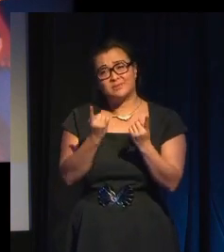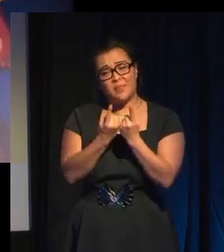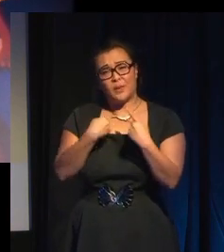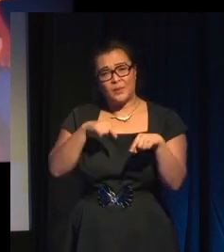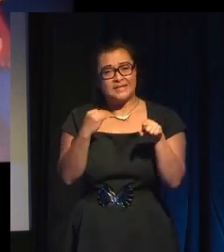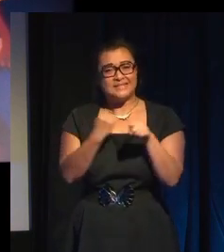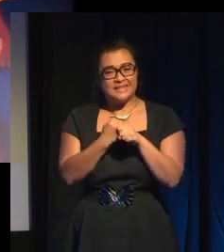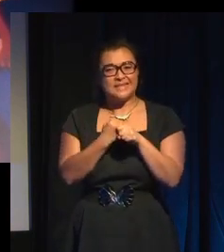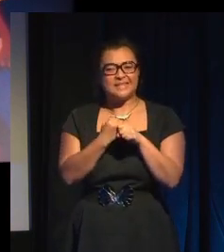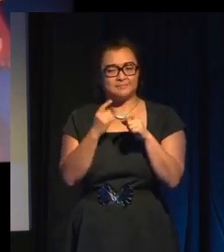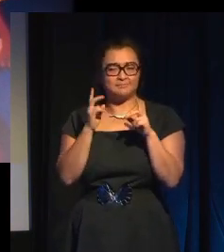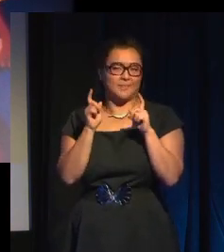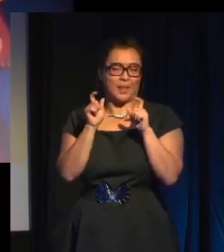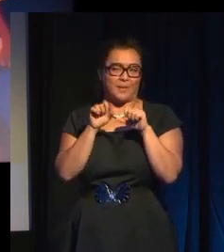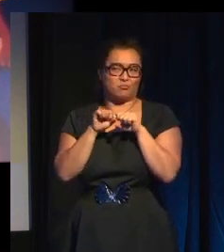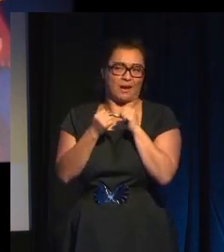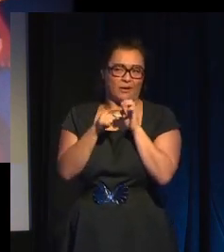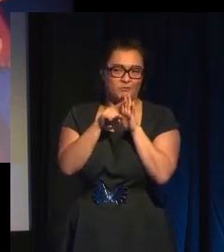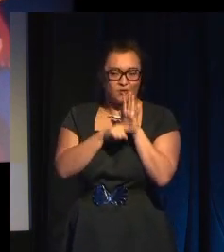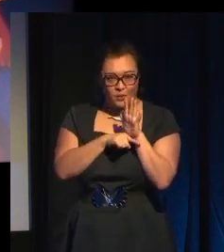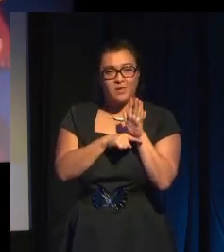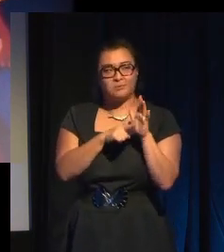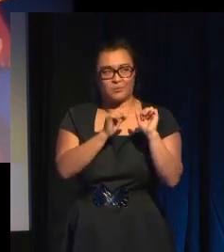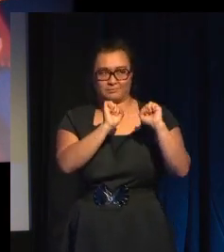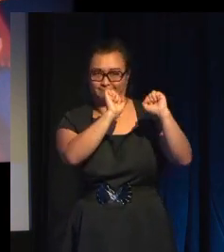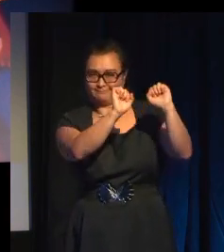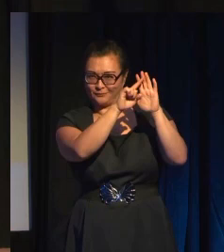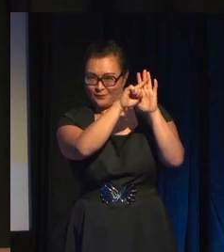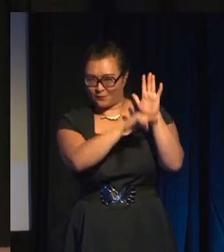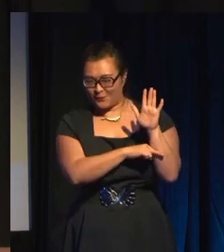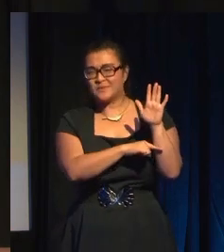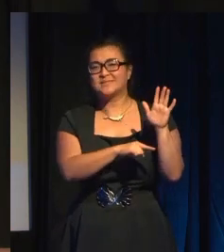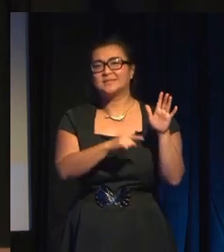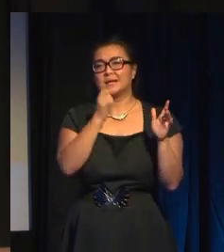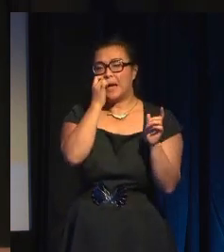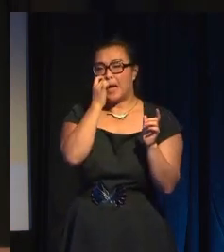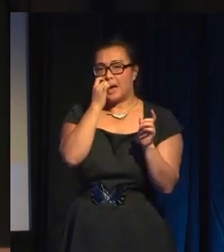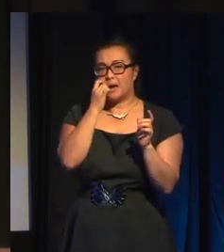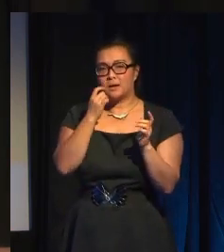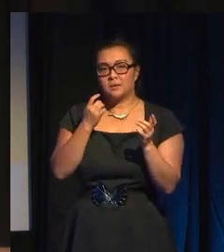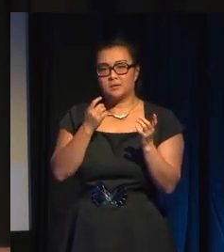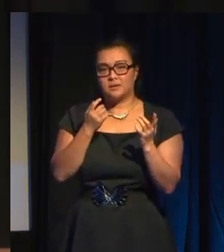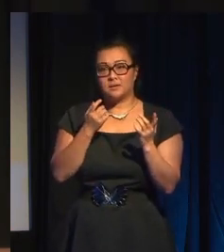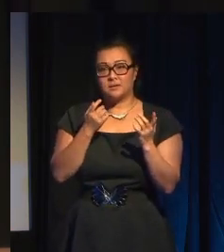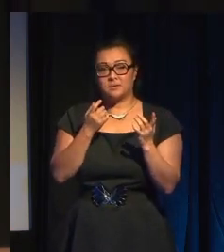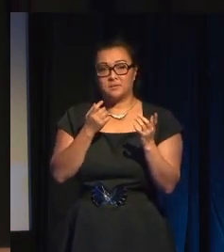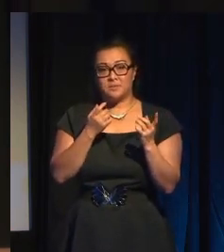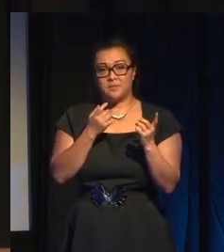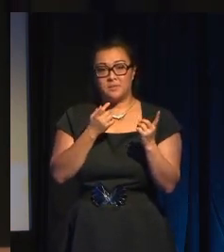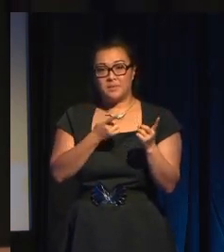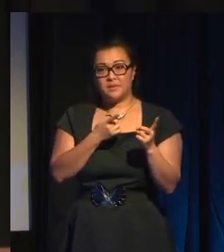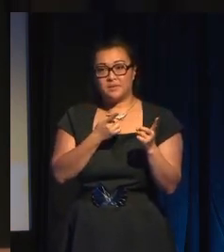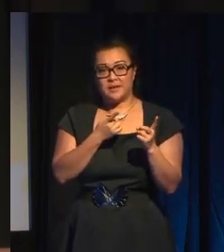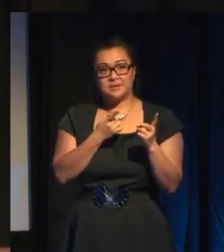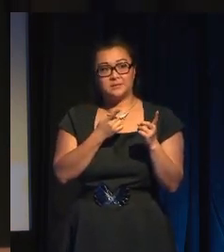-breaking in a way, in terms of those high culture or make-a-great-film rules, is, like, instead of adopting the maxim of